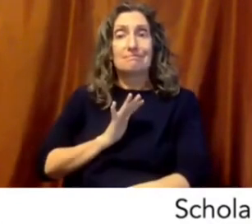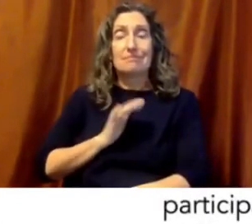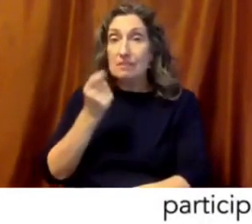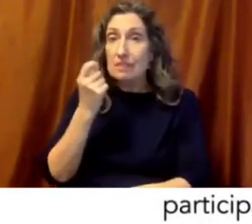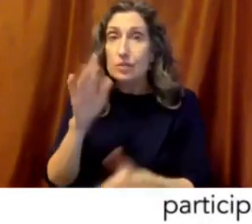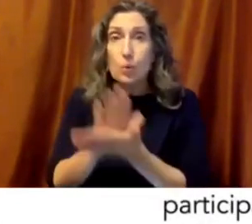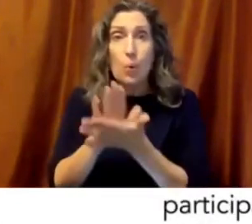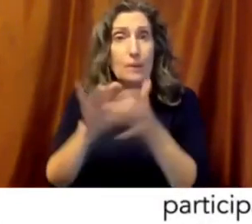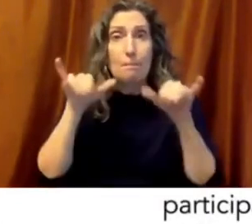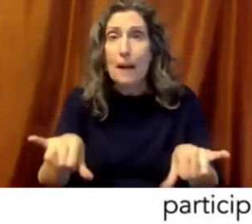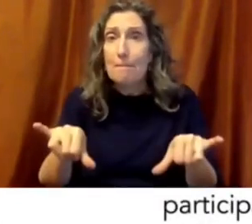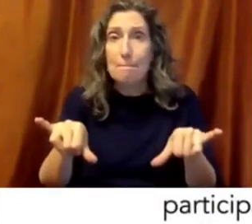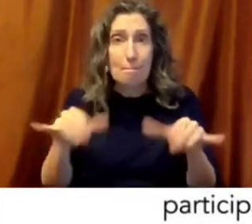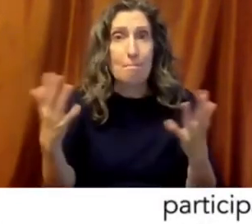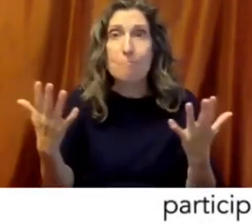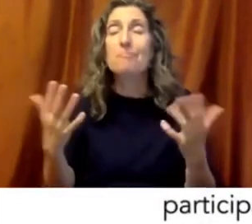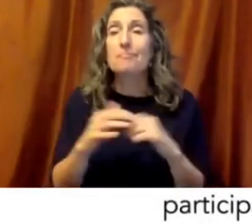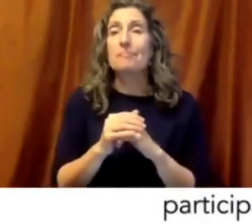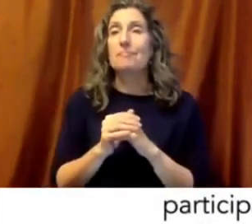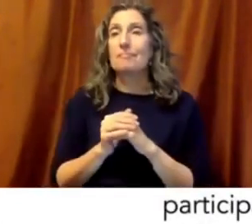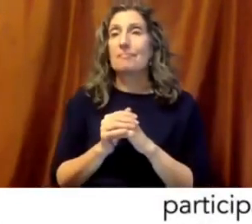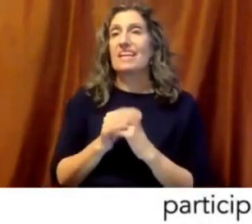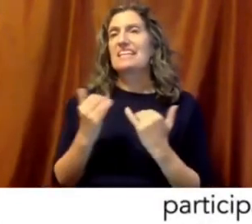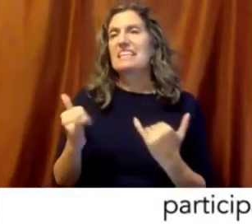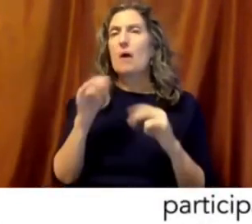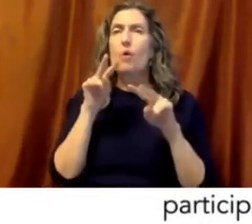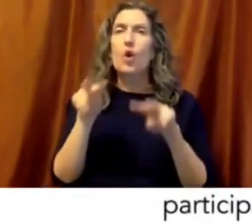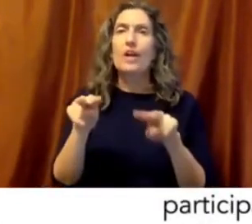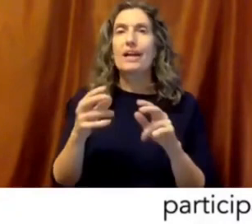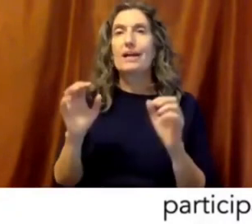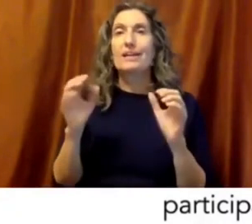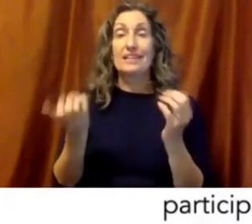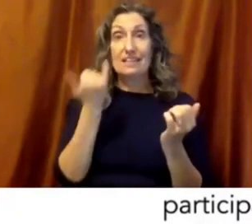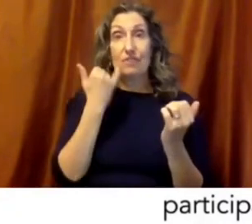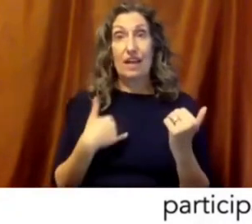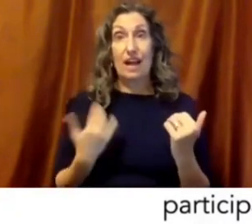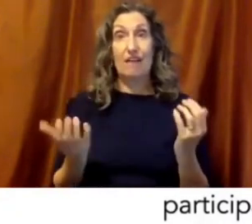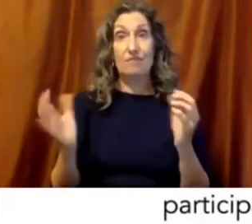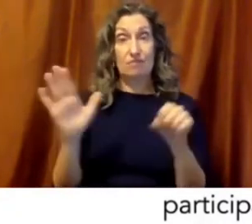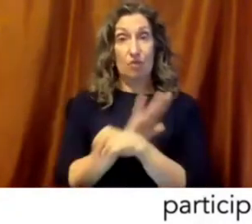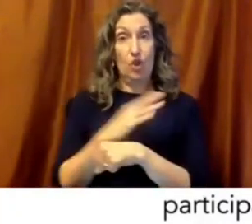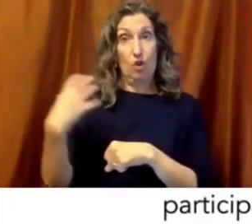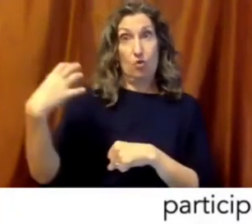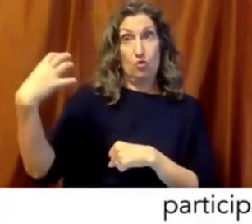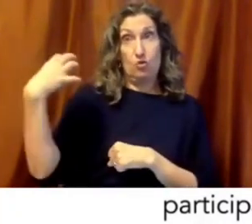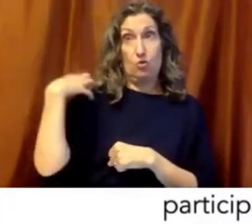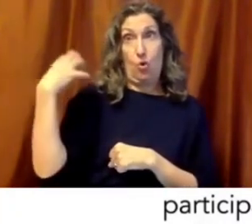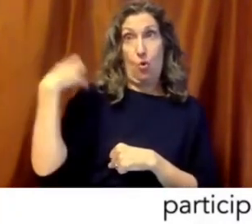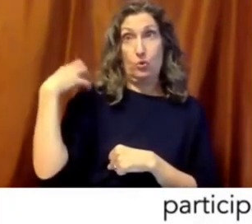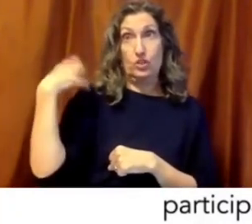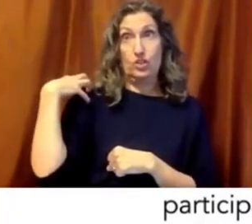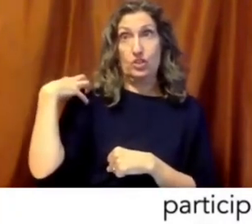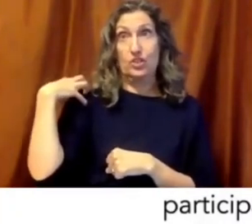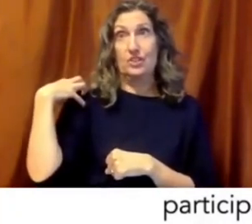schools. This is also looking at NAS. More NAS is better when they have a coach that I talked about earlier.